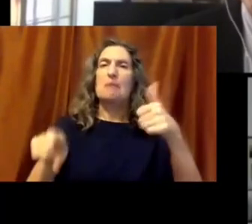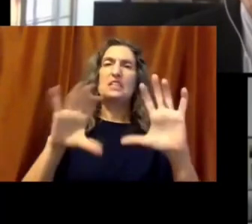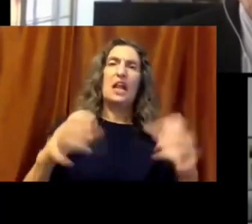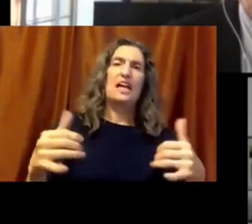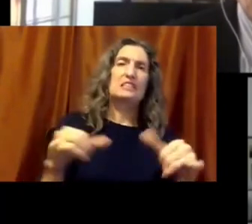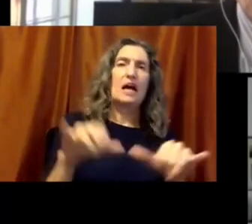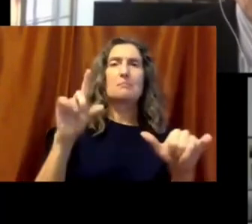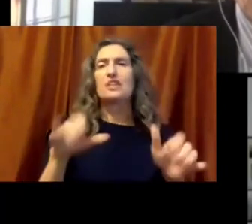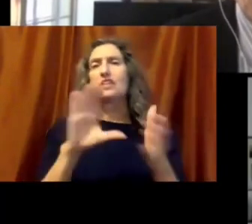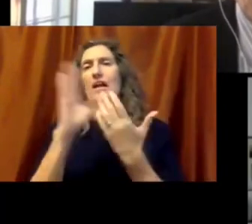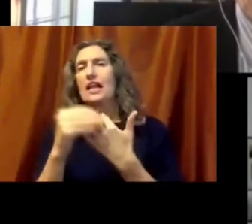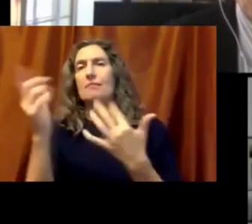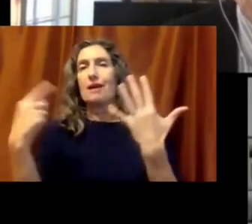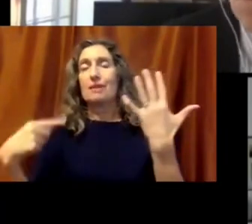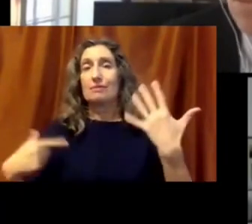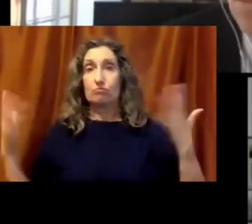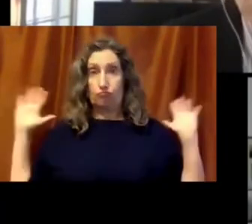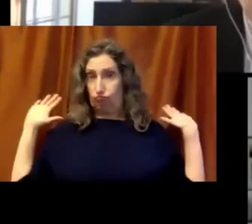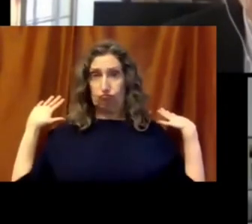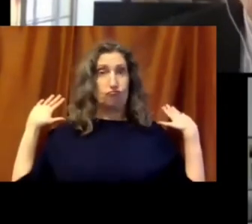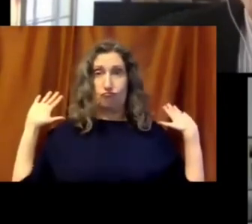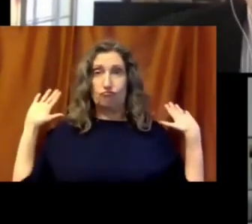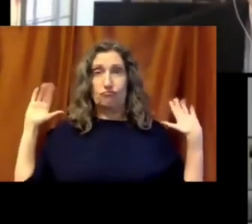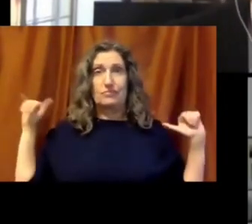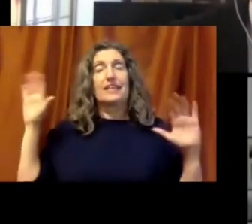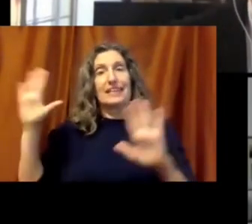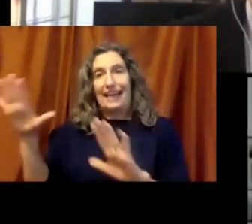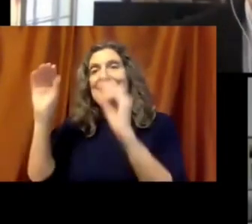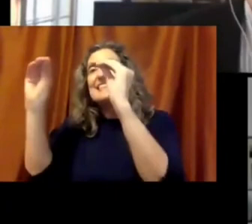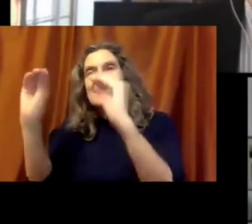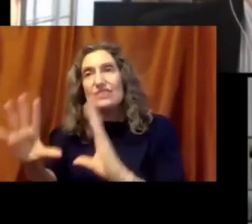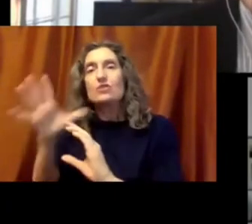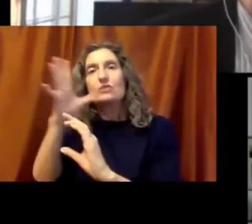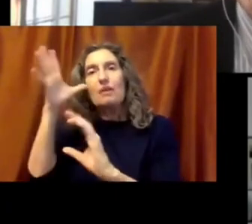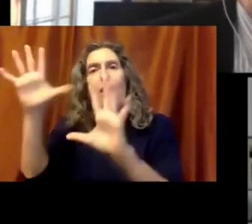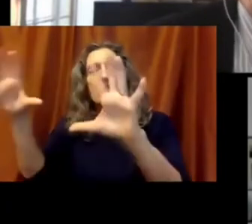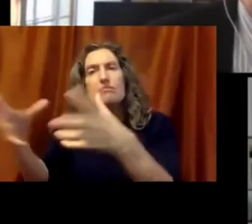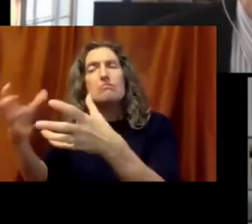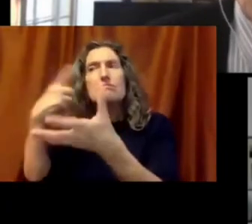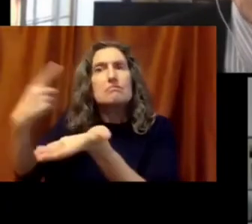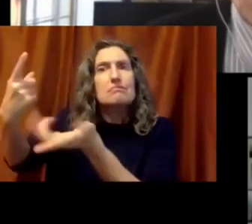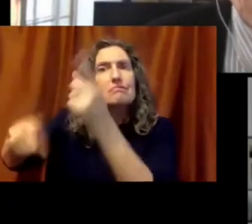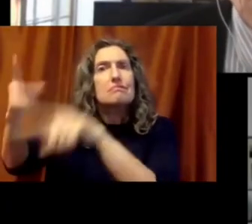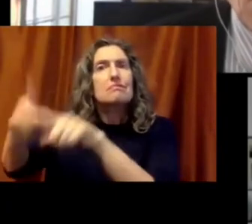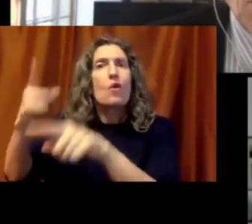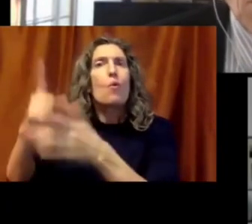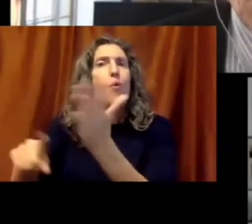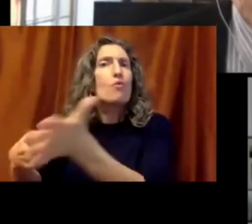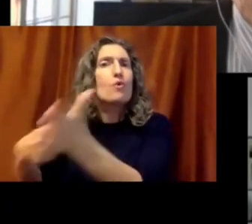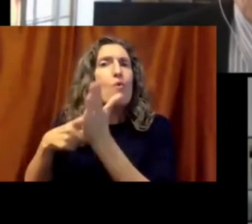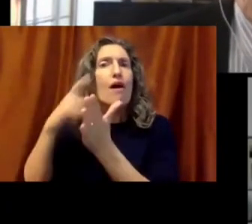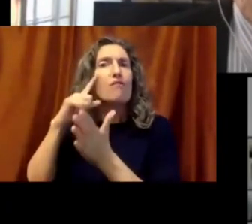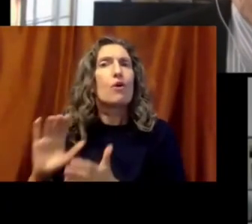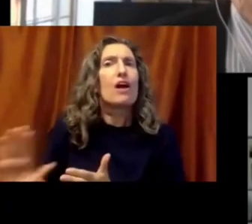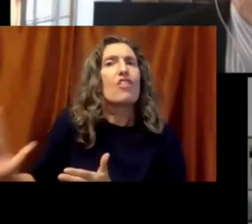how they should teach. That's for the teachers and the parents to determine what their children need in order to be successful. And by the way, that might vary